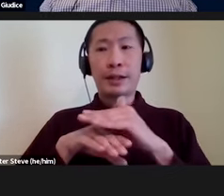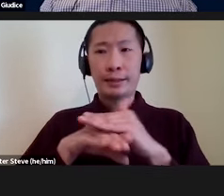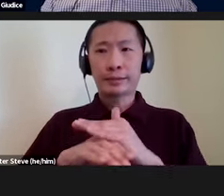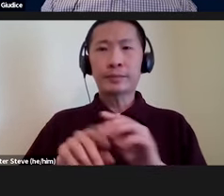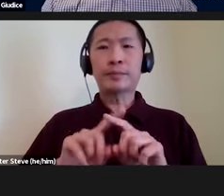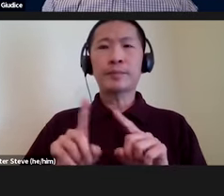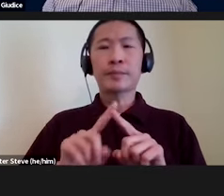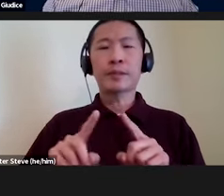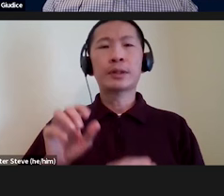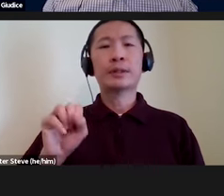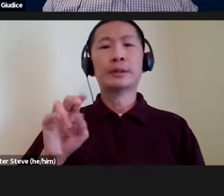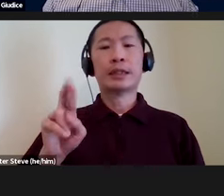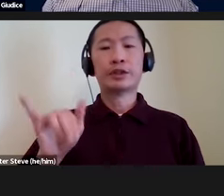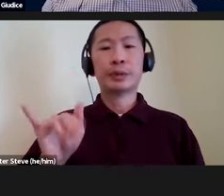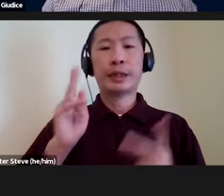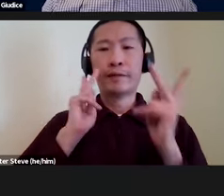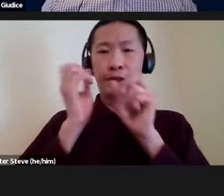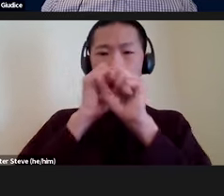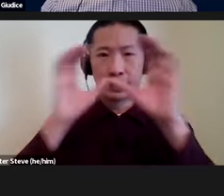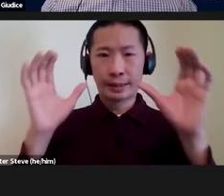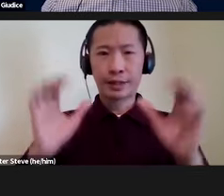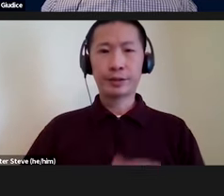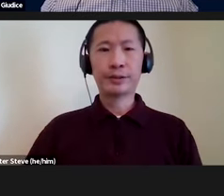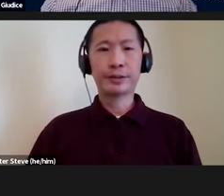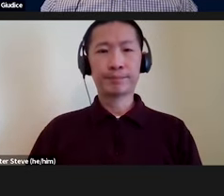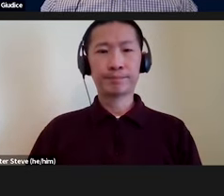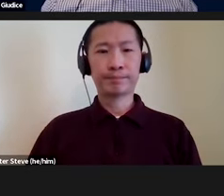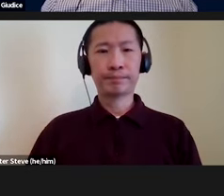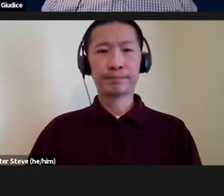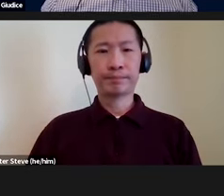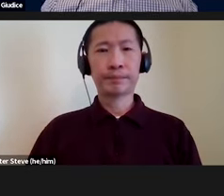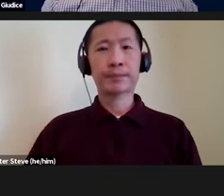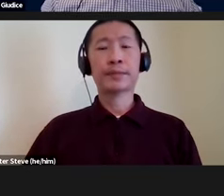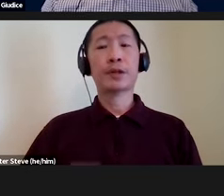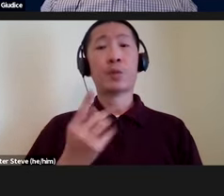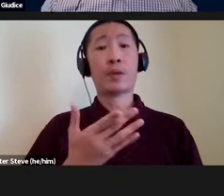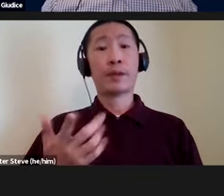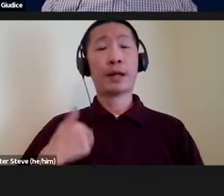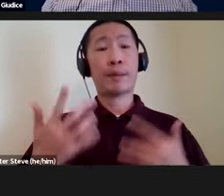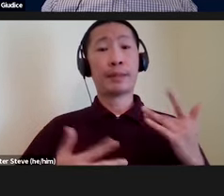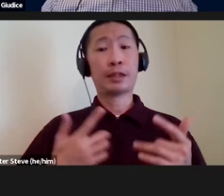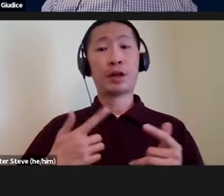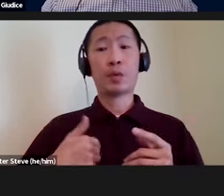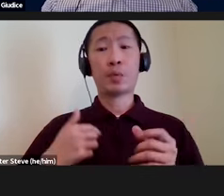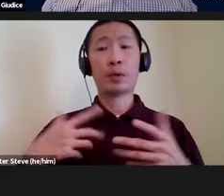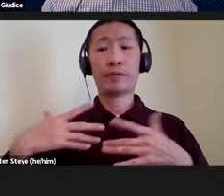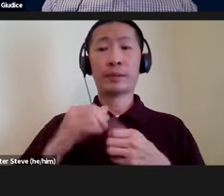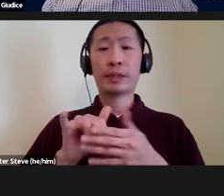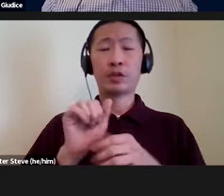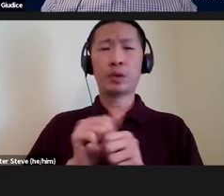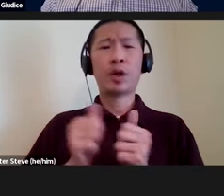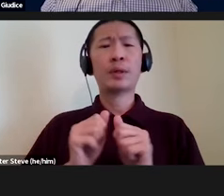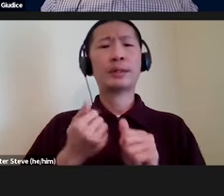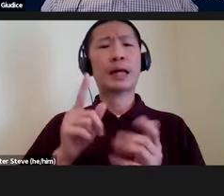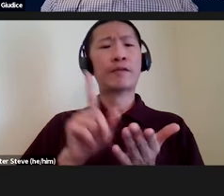multisensory visualizations. Another thing I'm excited about is we've consolidated a lot of this work into several